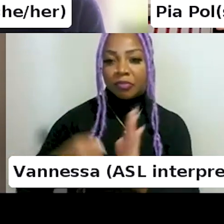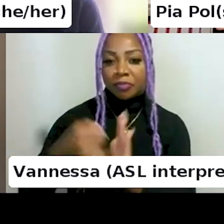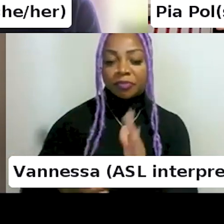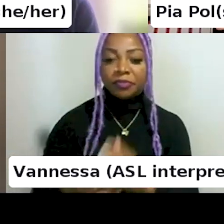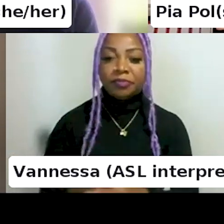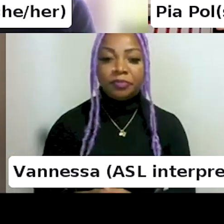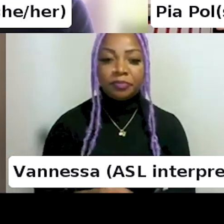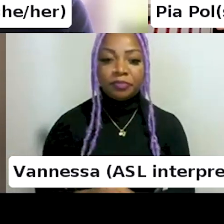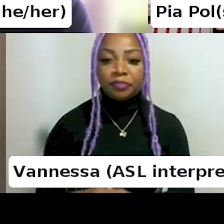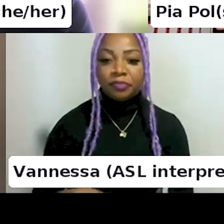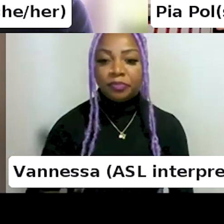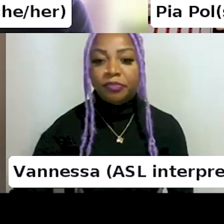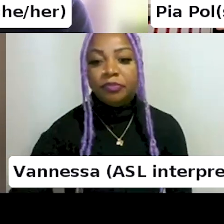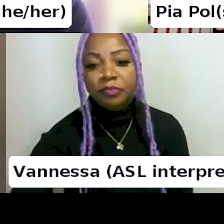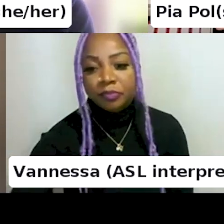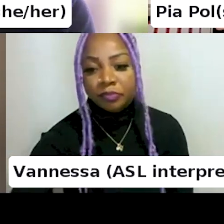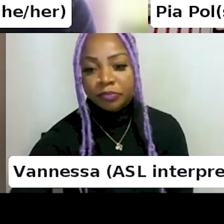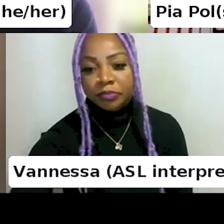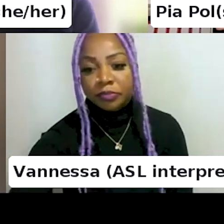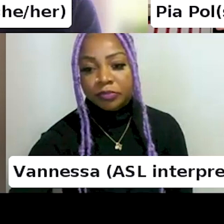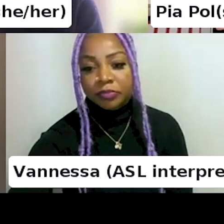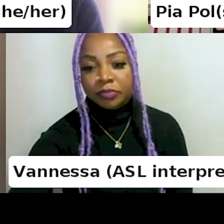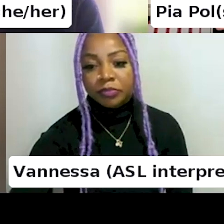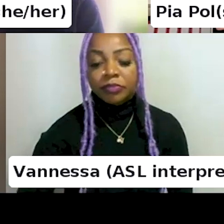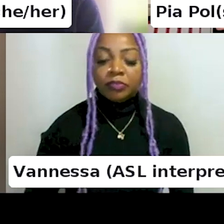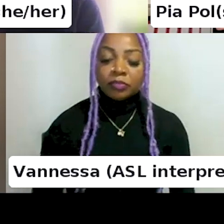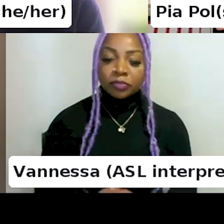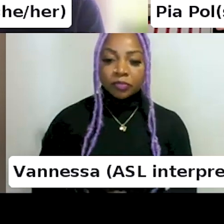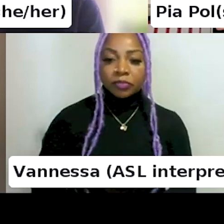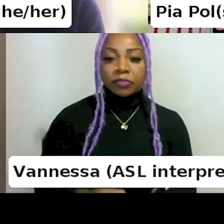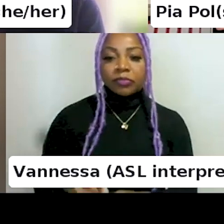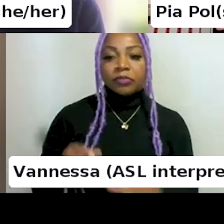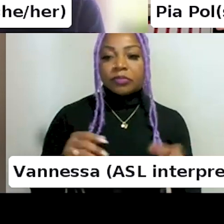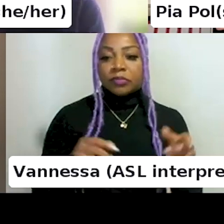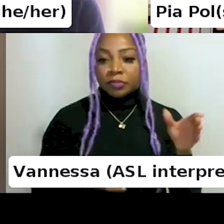Lota Schroeder is a designer and image maker from Amsterdam.